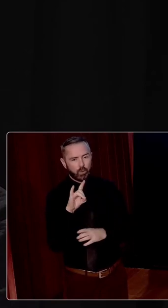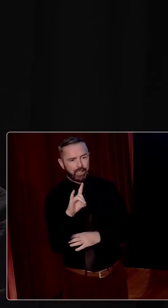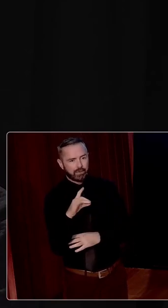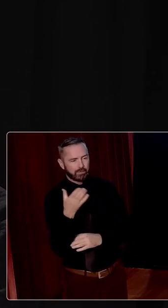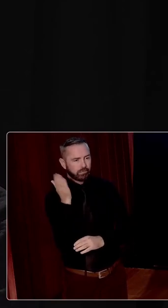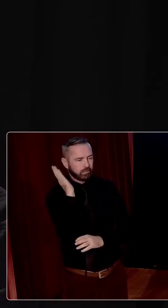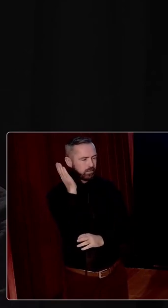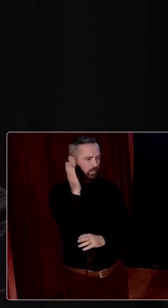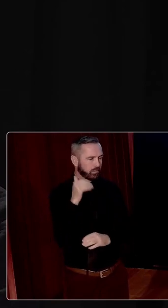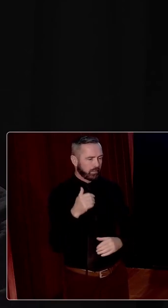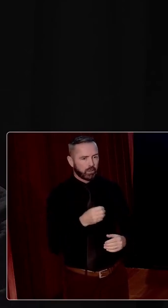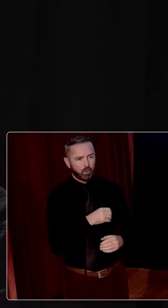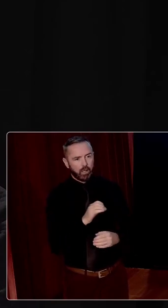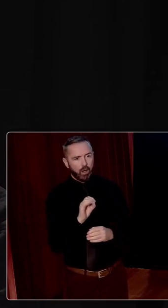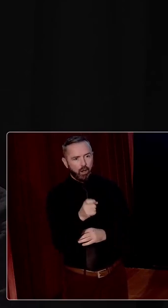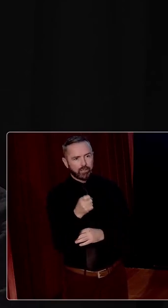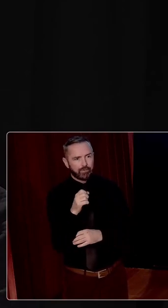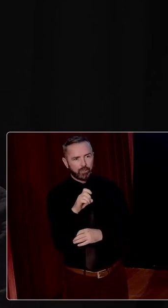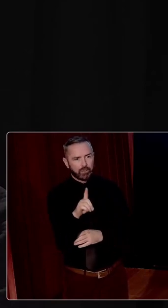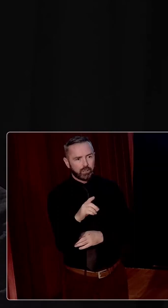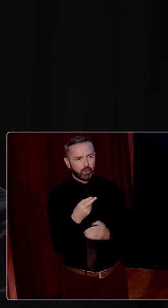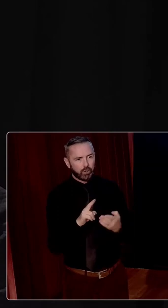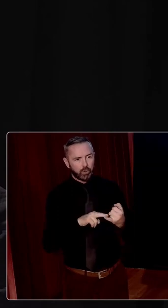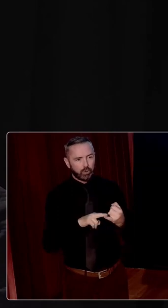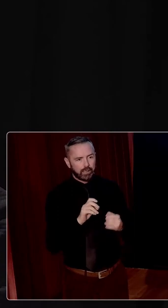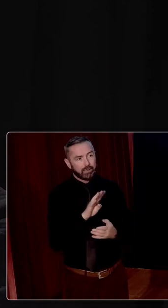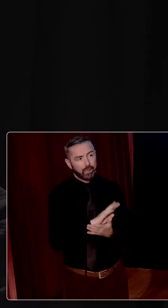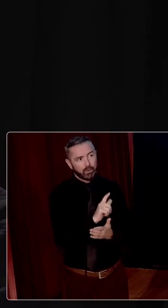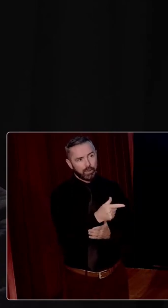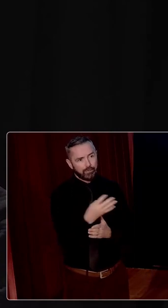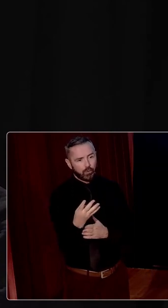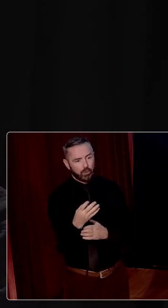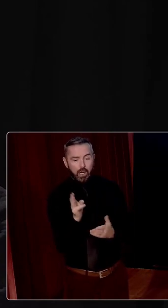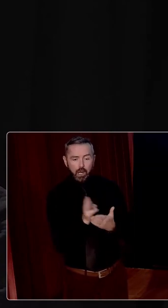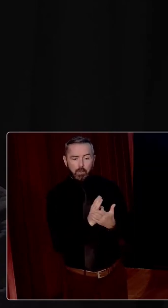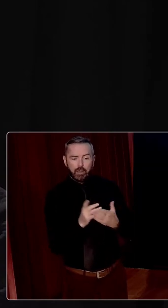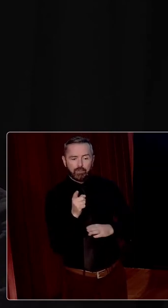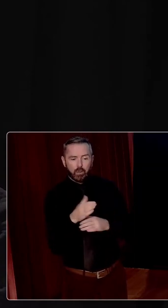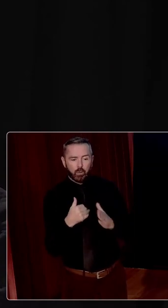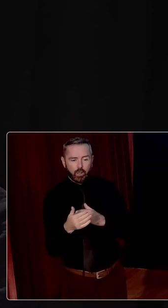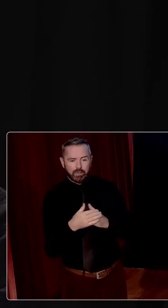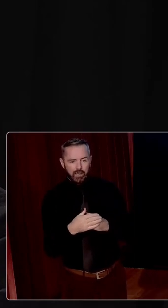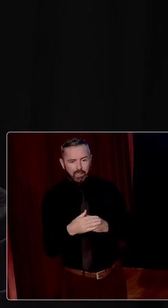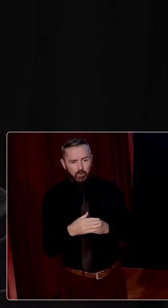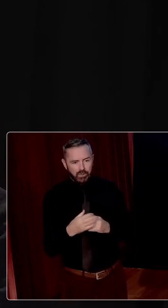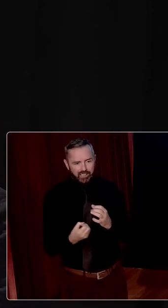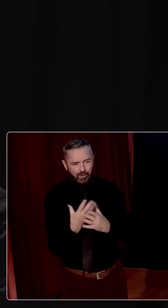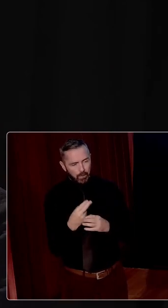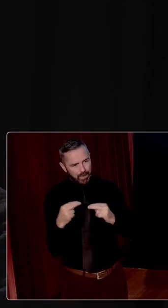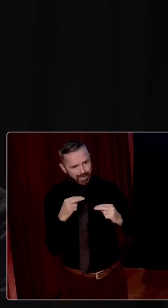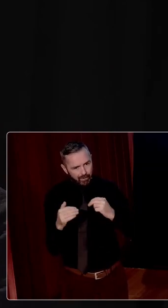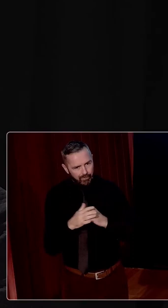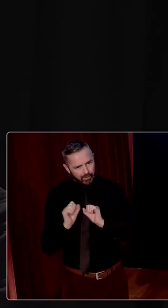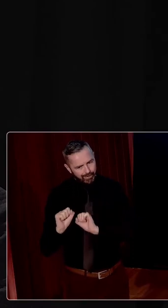a very interesting address to the Oxford Union in 1924. And part of it was about fashioning a narrative for the pro-treaty side. And he conjured up that very